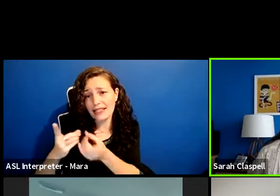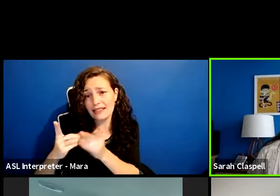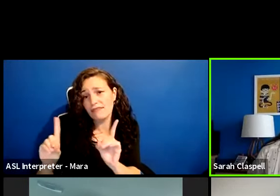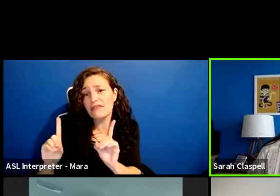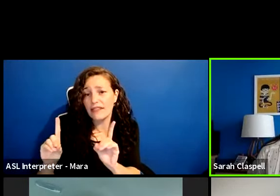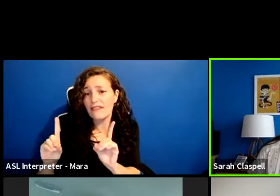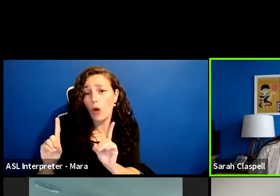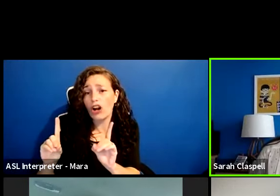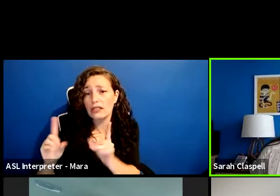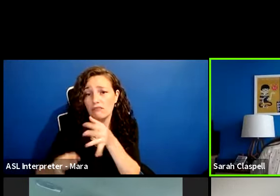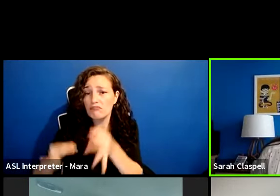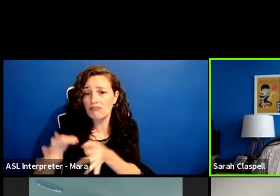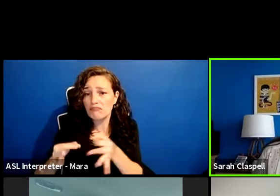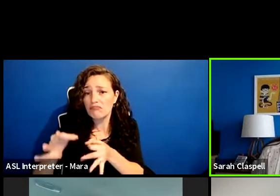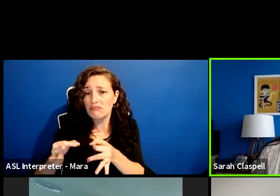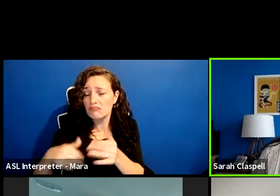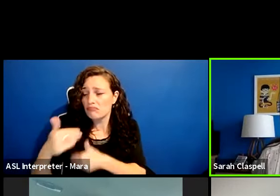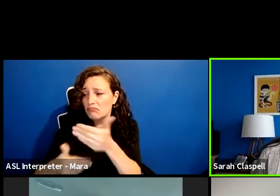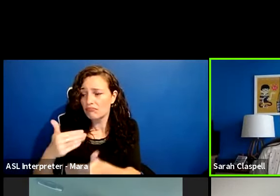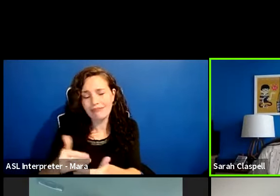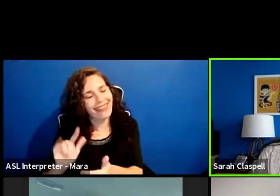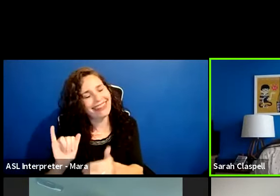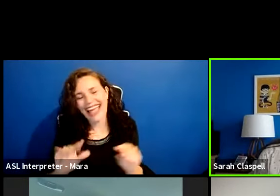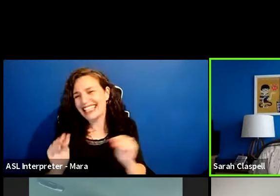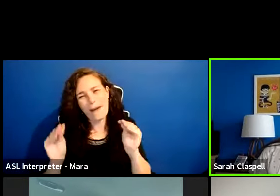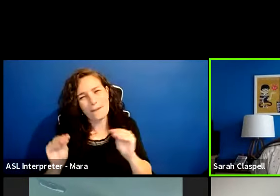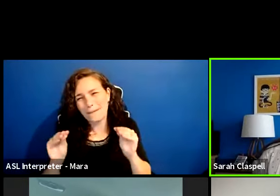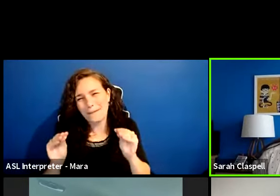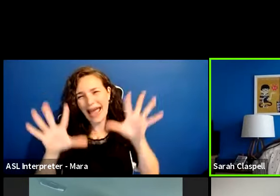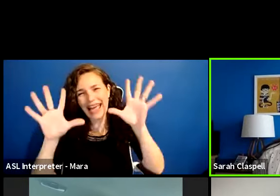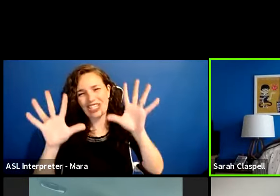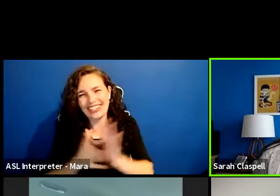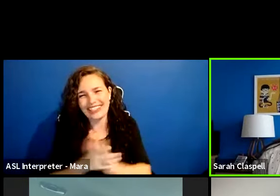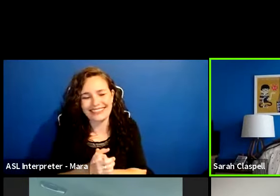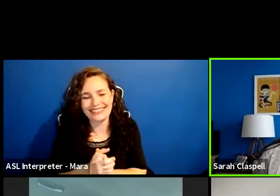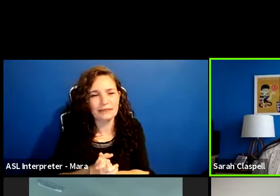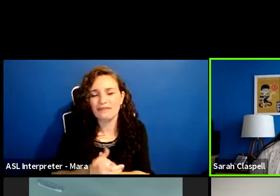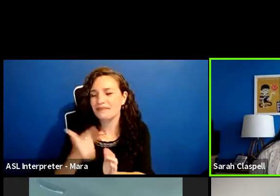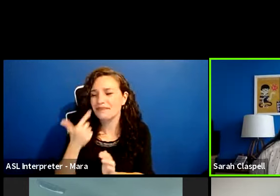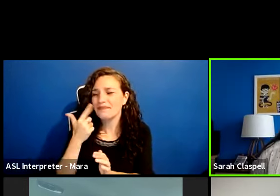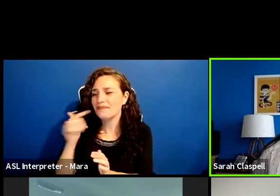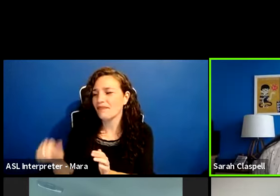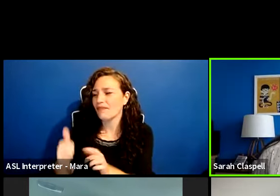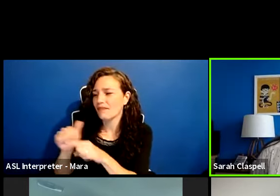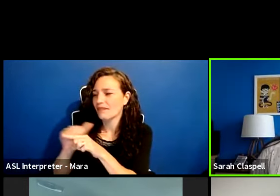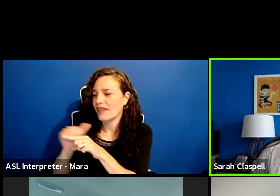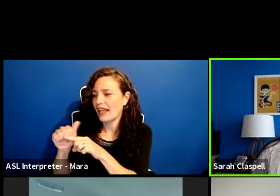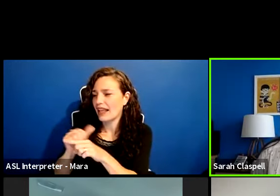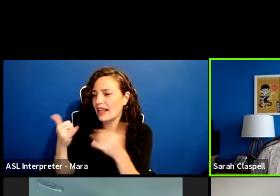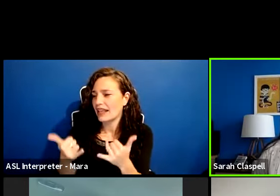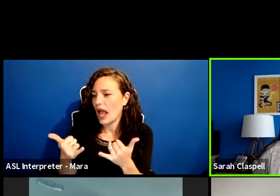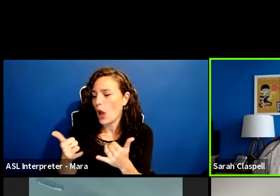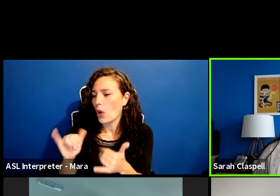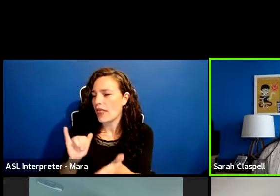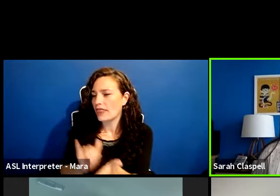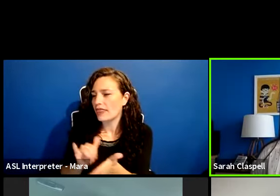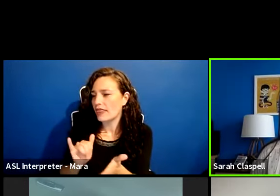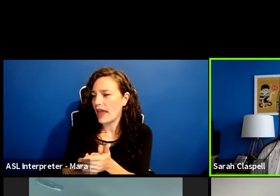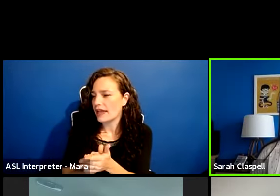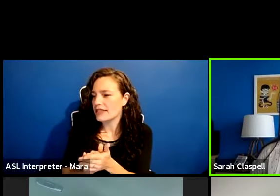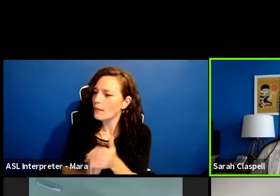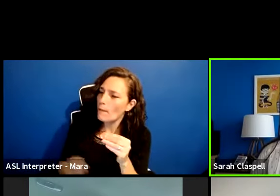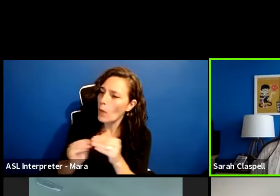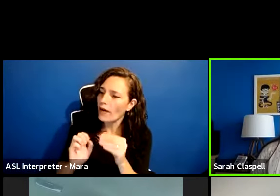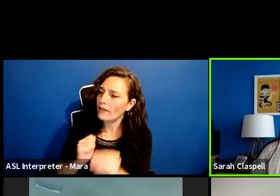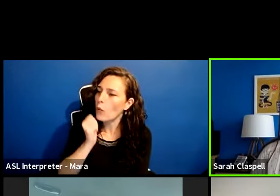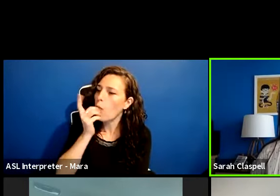That's, that's the magic of improv everybody. We're going to do another exercise. This is, this is just a little warmup